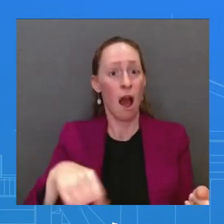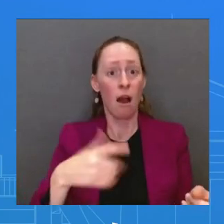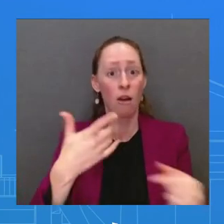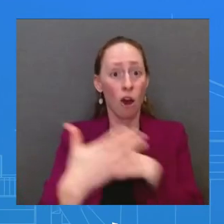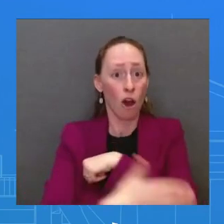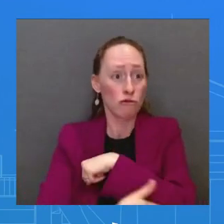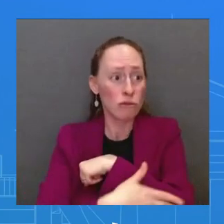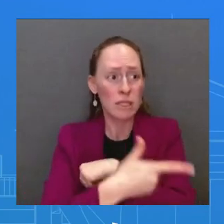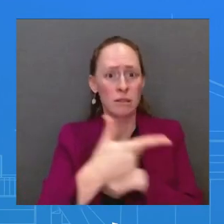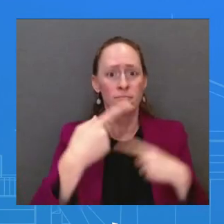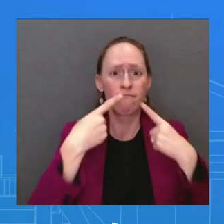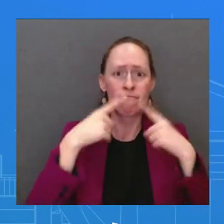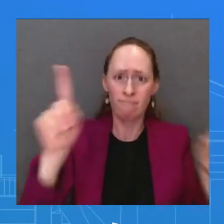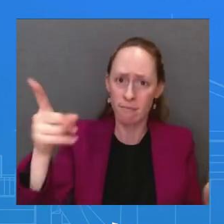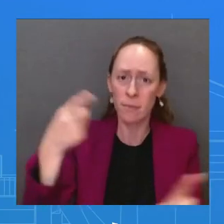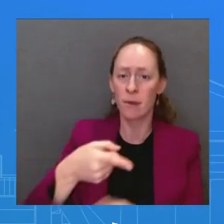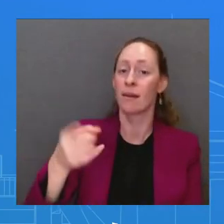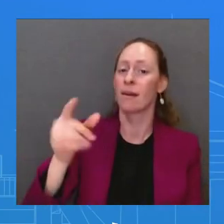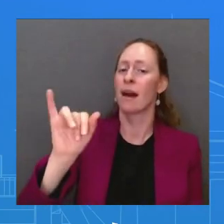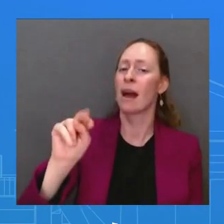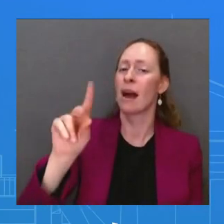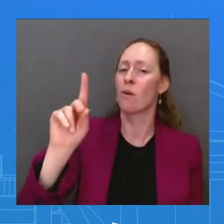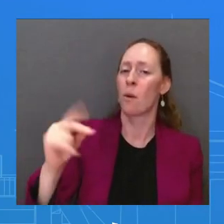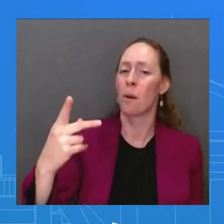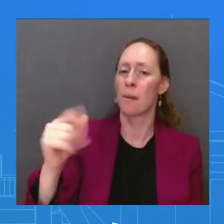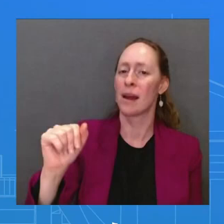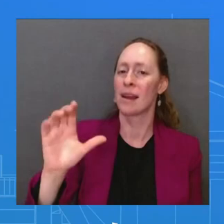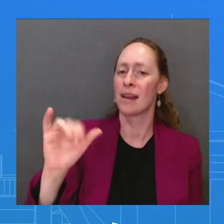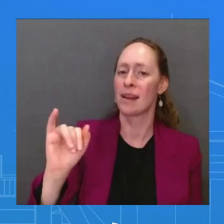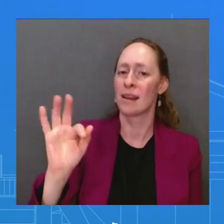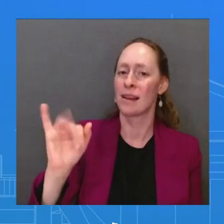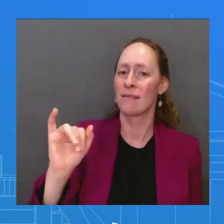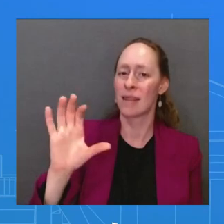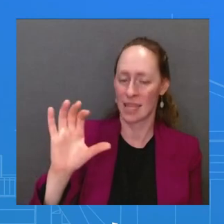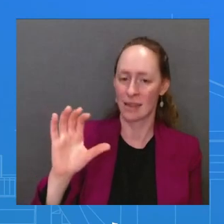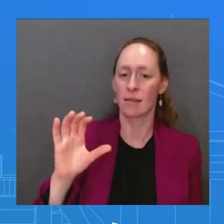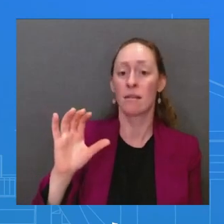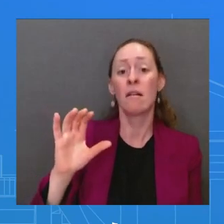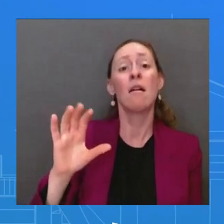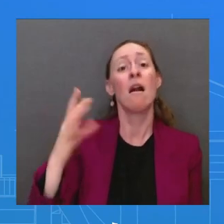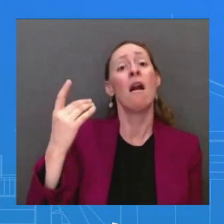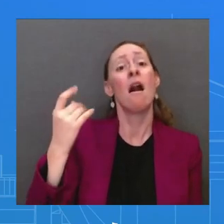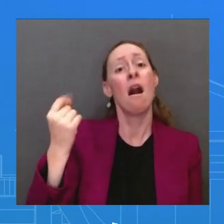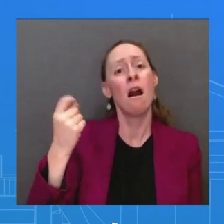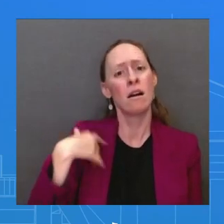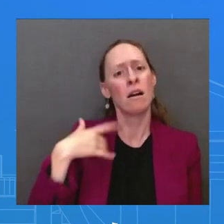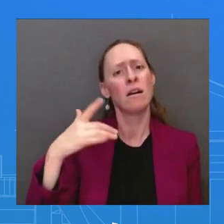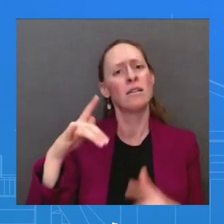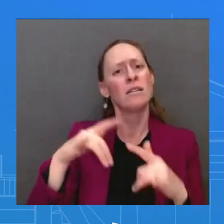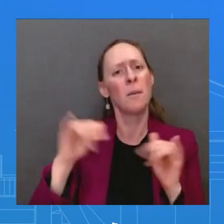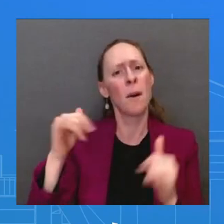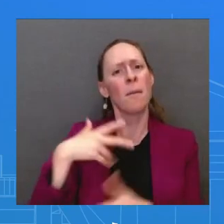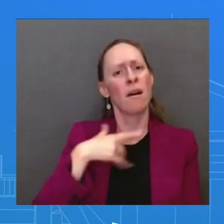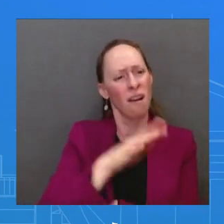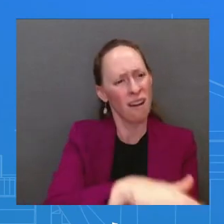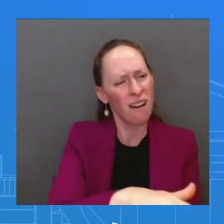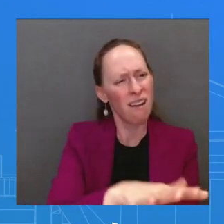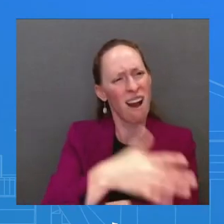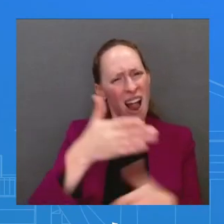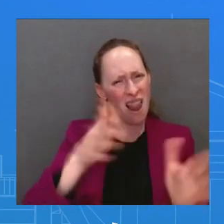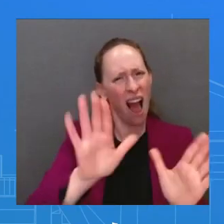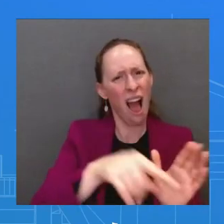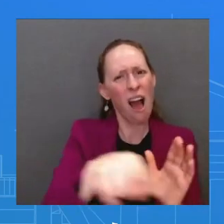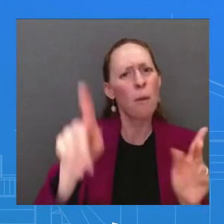raise issues related to freedom of expression, freedom of religion, and other basic human rights that are at the core of the Universal